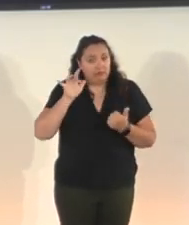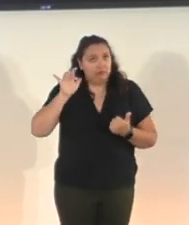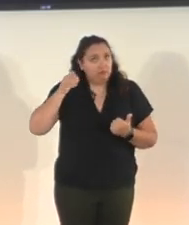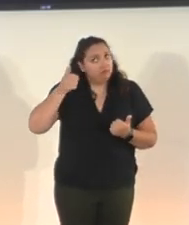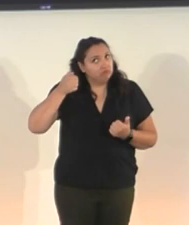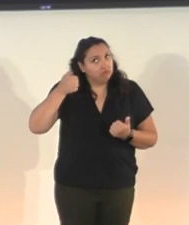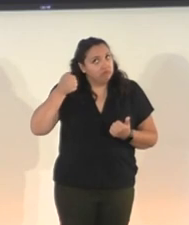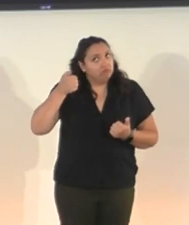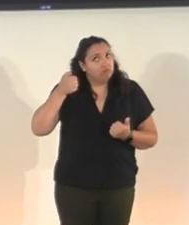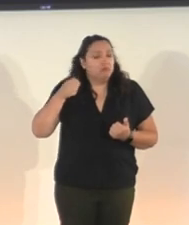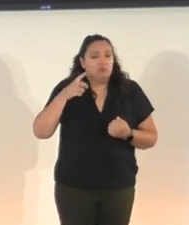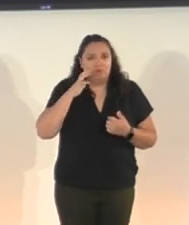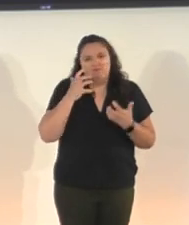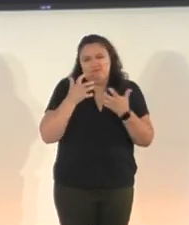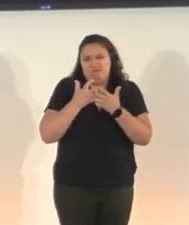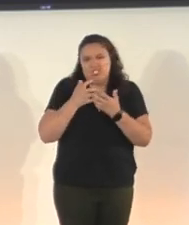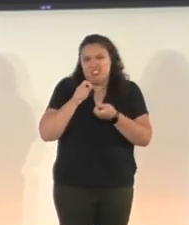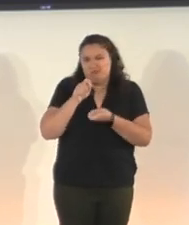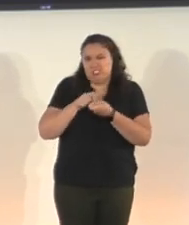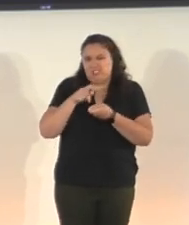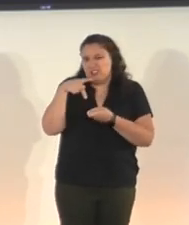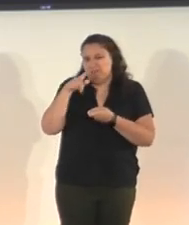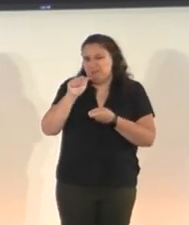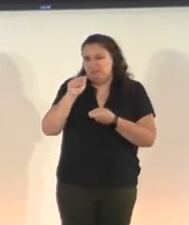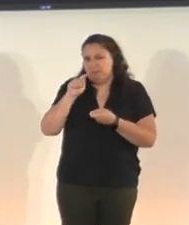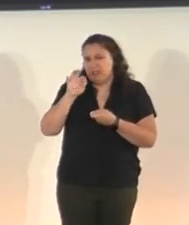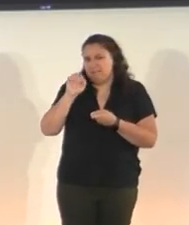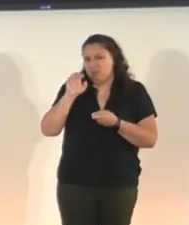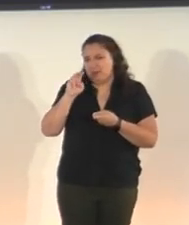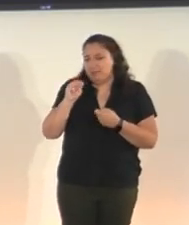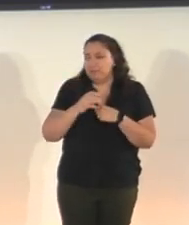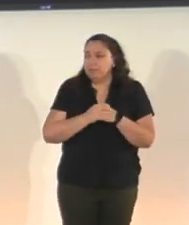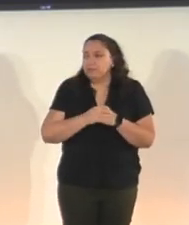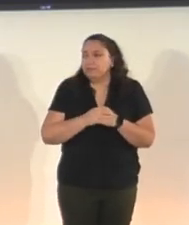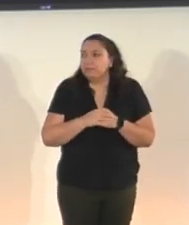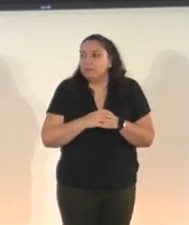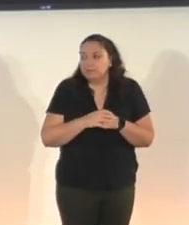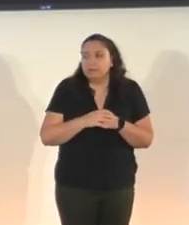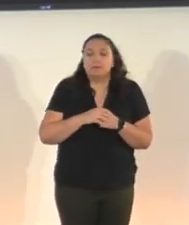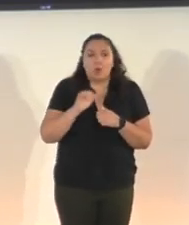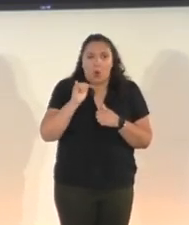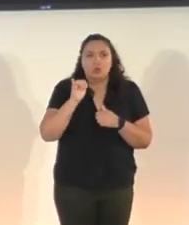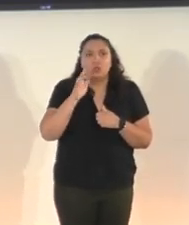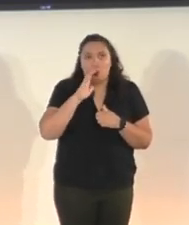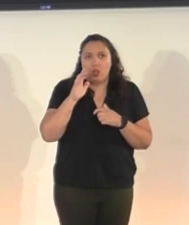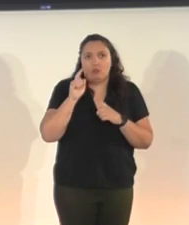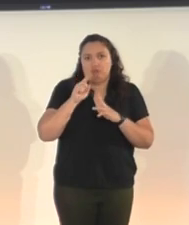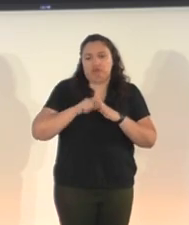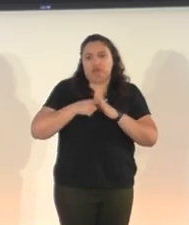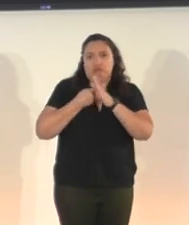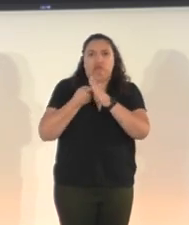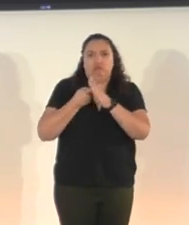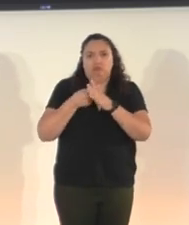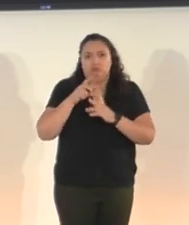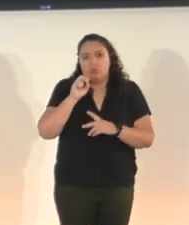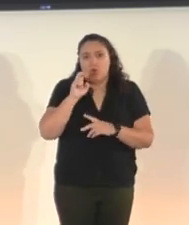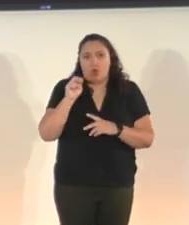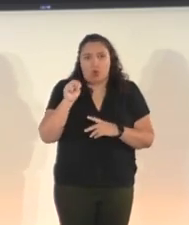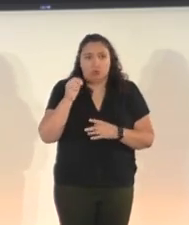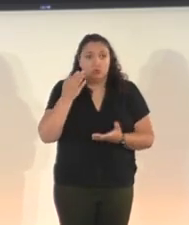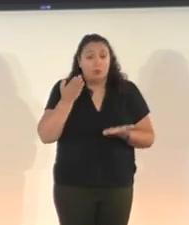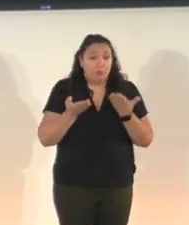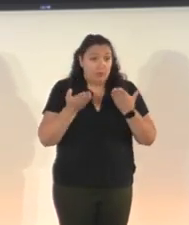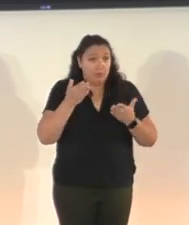platform specific, uh, and, uh, that will also enable the mode. So, even if, uh, the player cannot see,